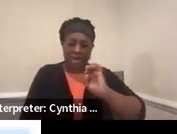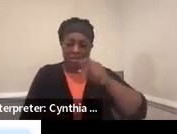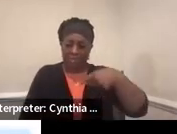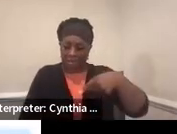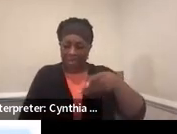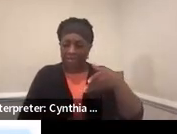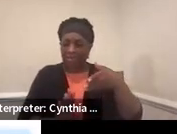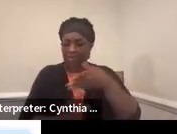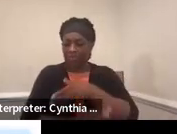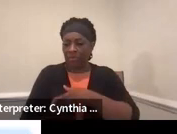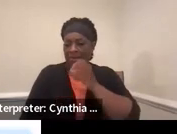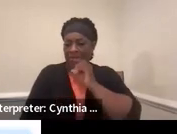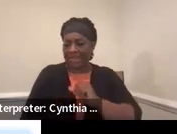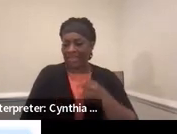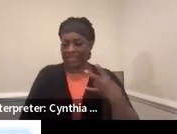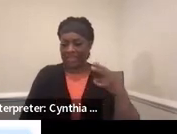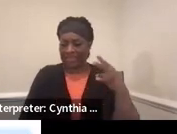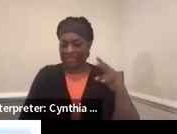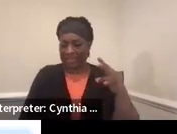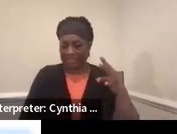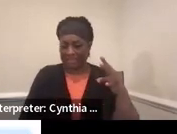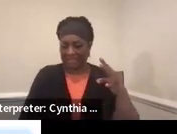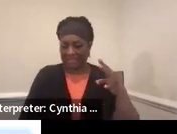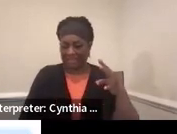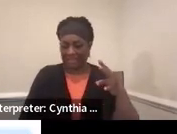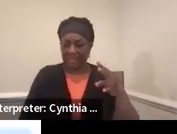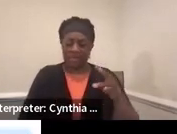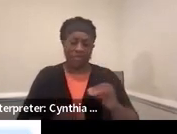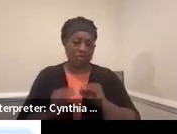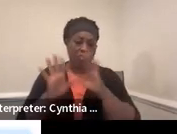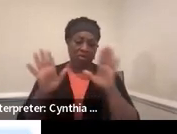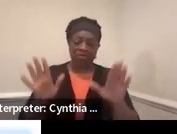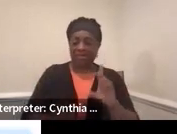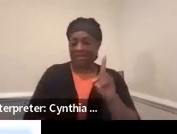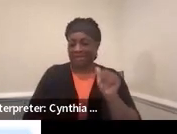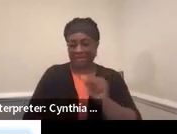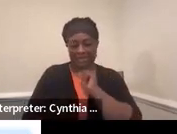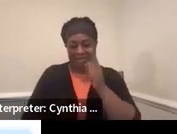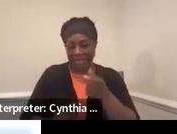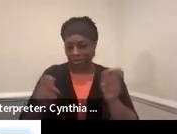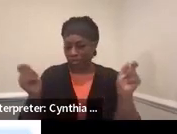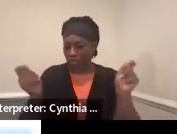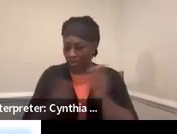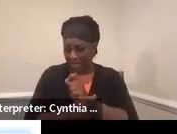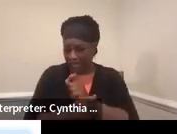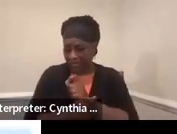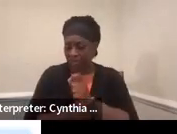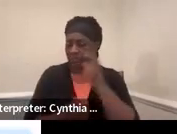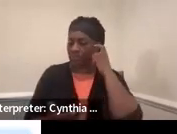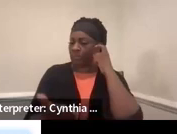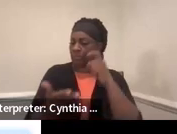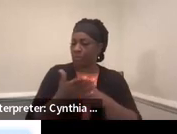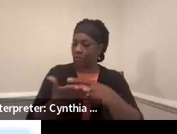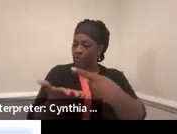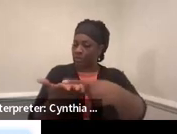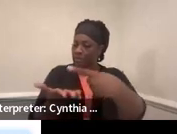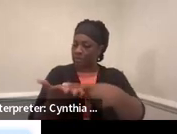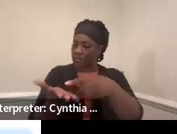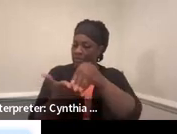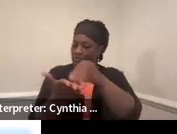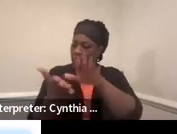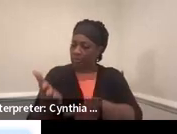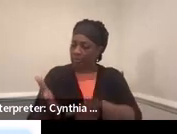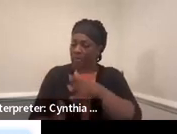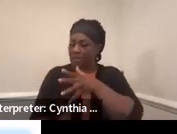child turns 17. This date obviously doesn't change. And this is where you're going to talk to the student and the parents